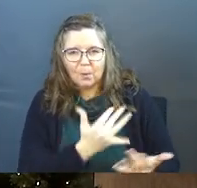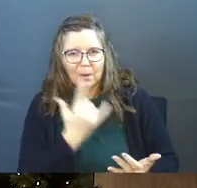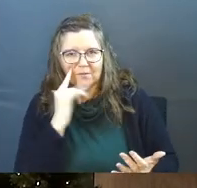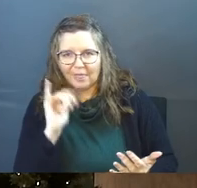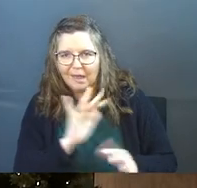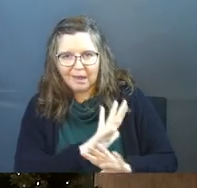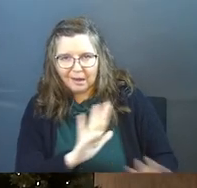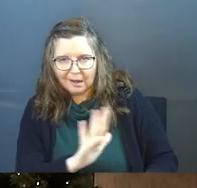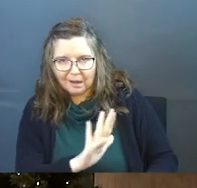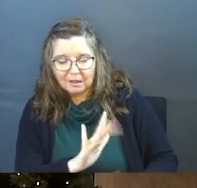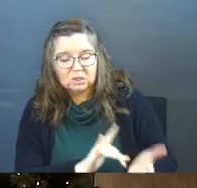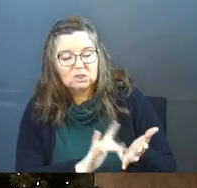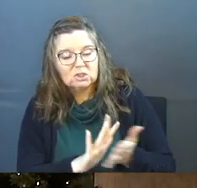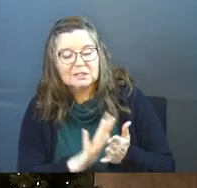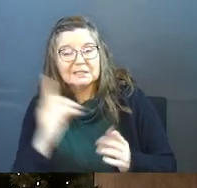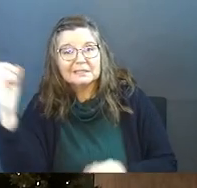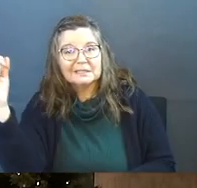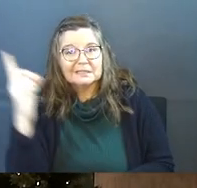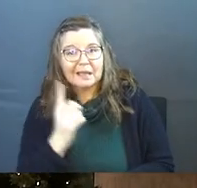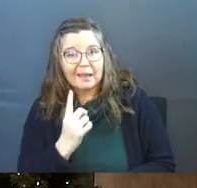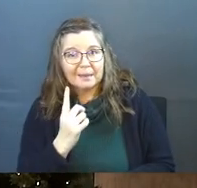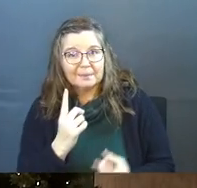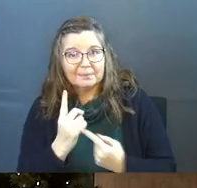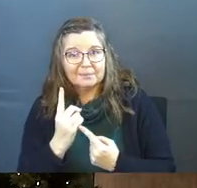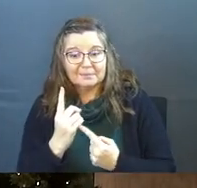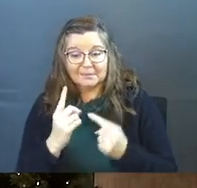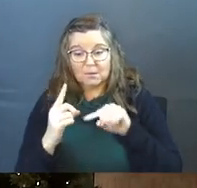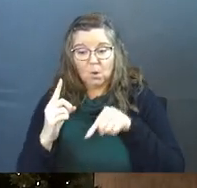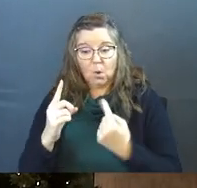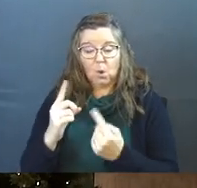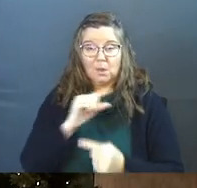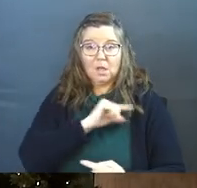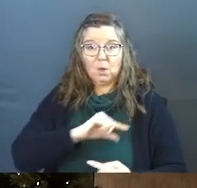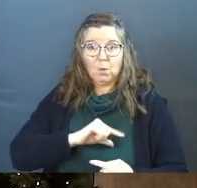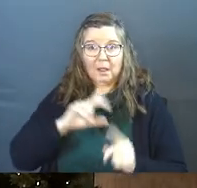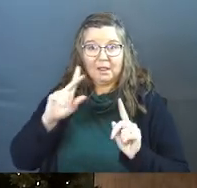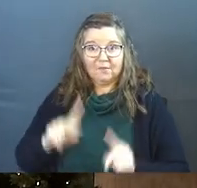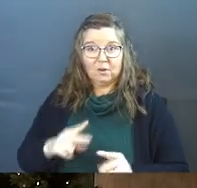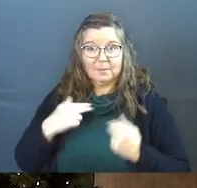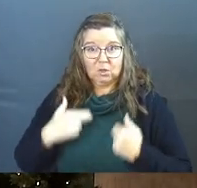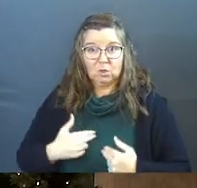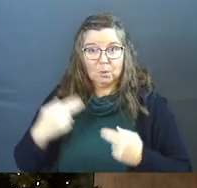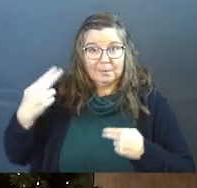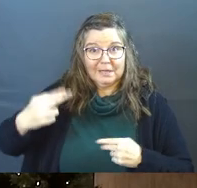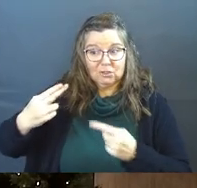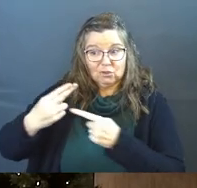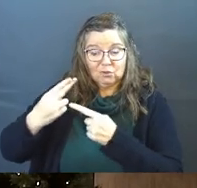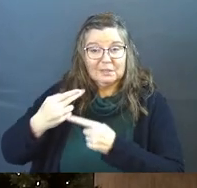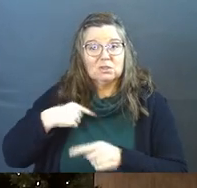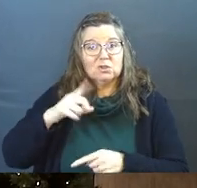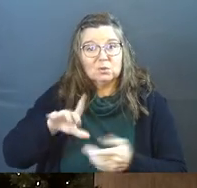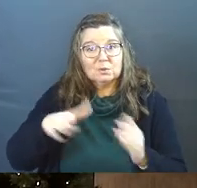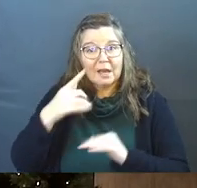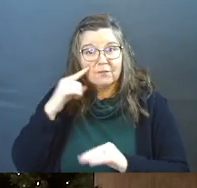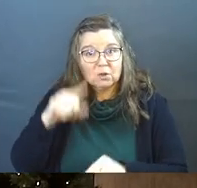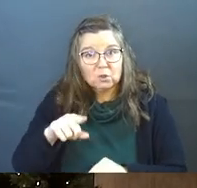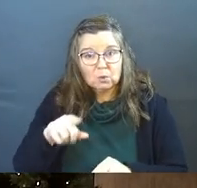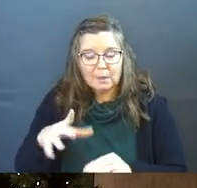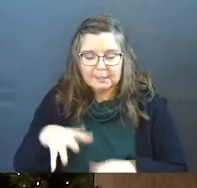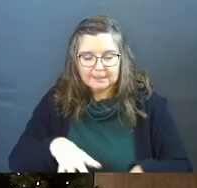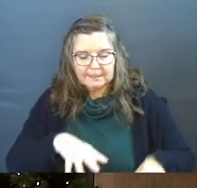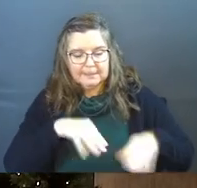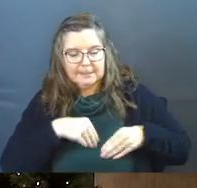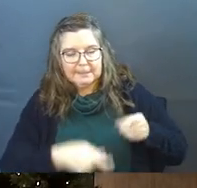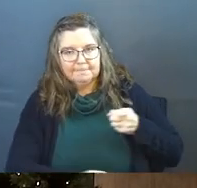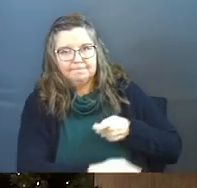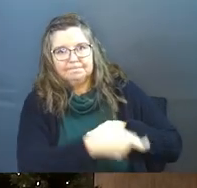around for that. Instead, Jesus came as the only qualified person in human history to die for you and to take your punishment.